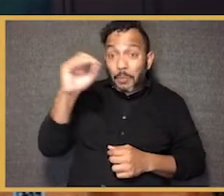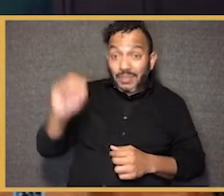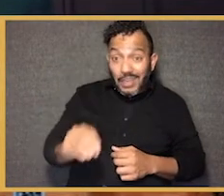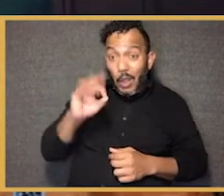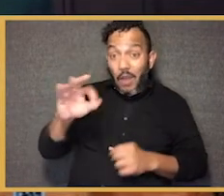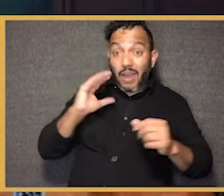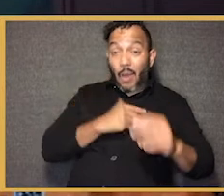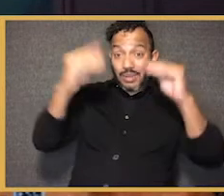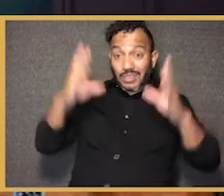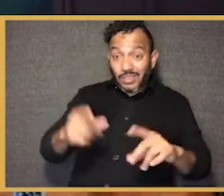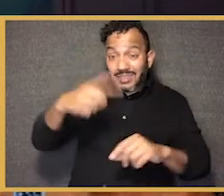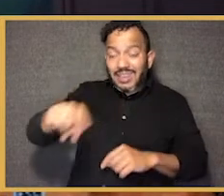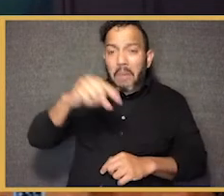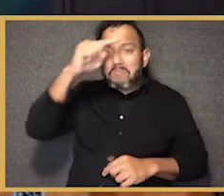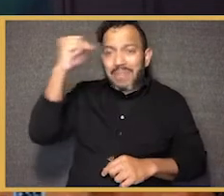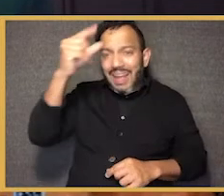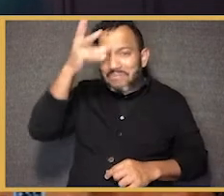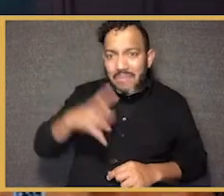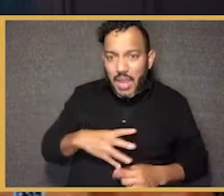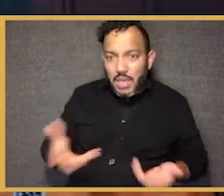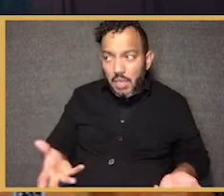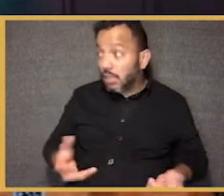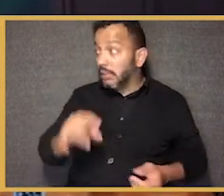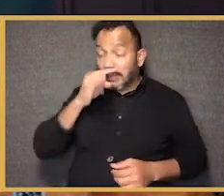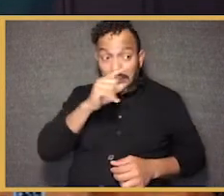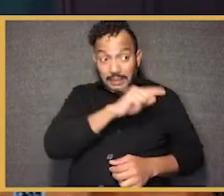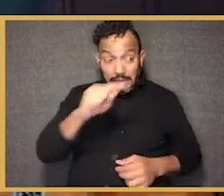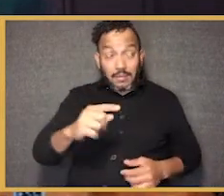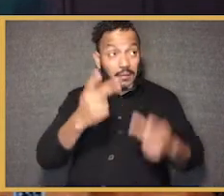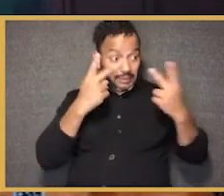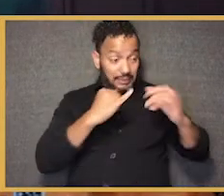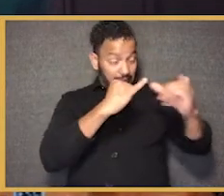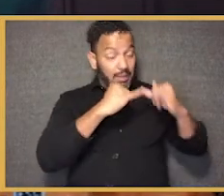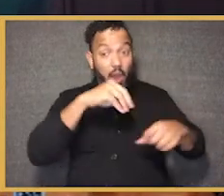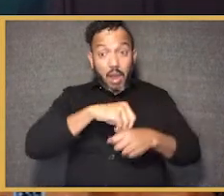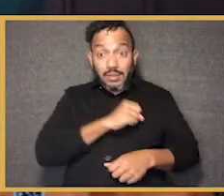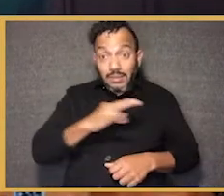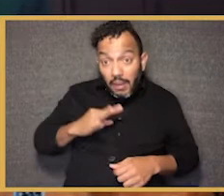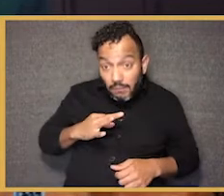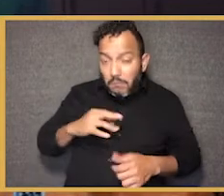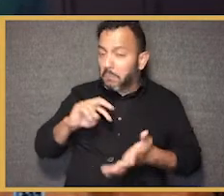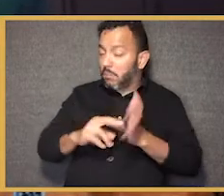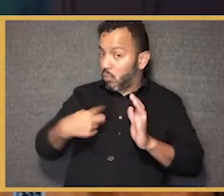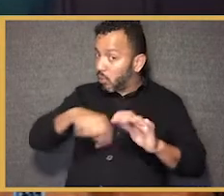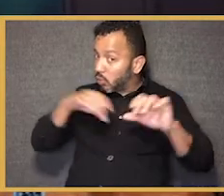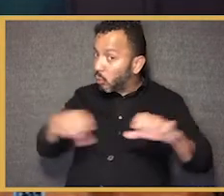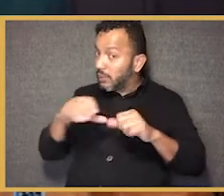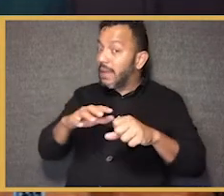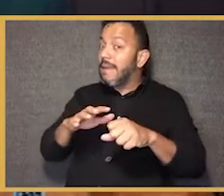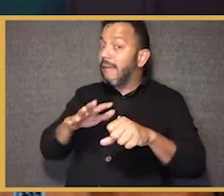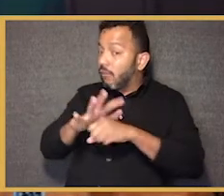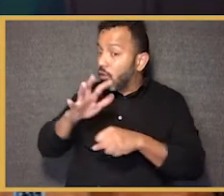% of our teachers are black men. So if kids aren't seeing themselves reflected in the staff, then we aren't doing